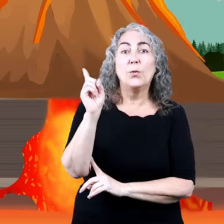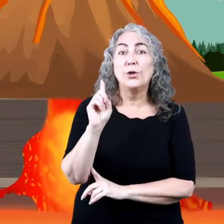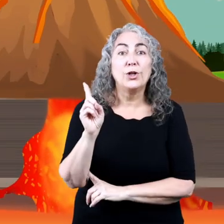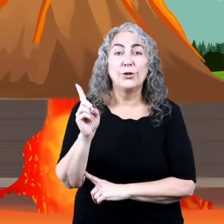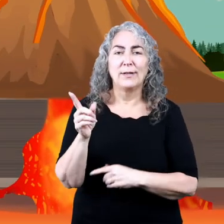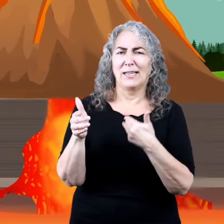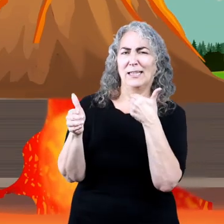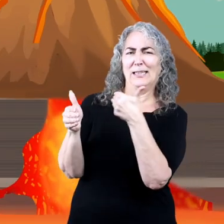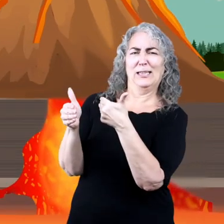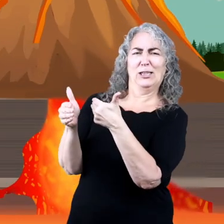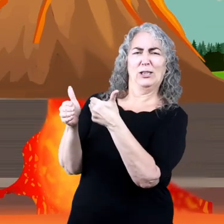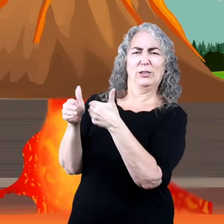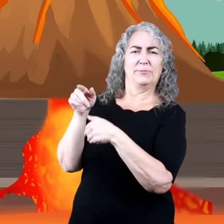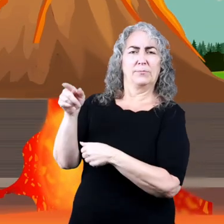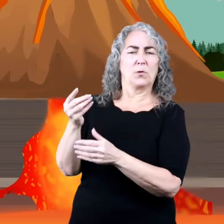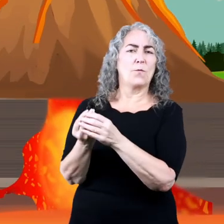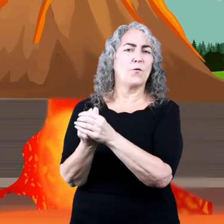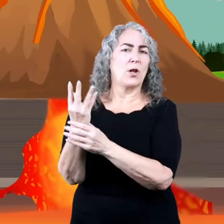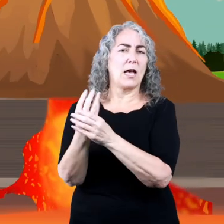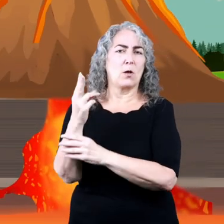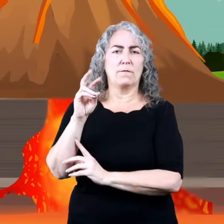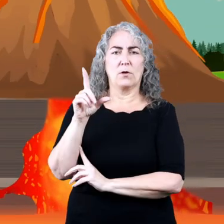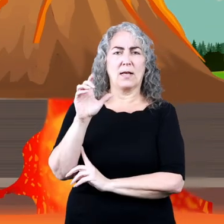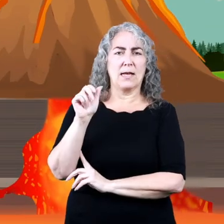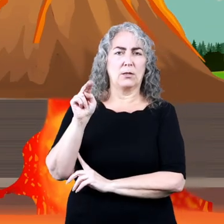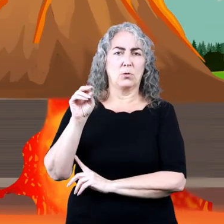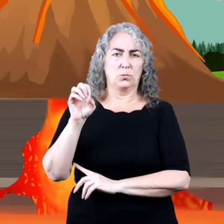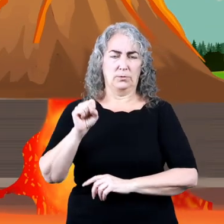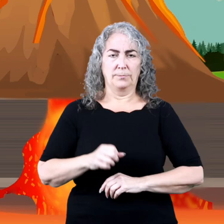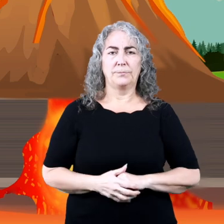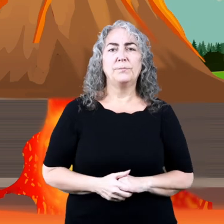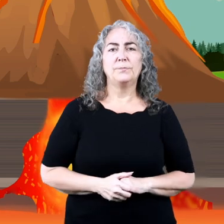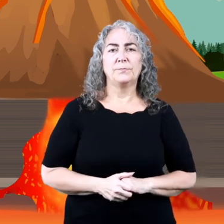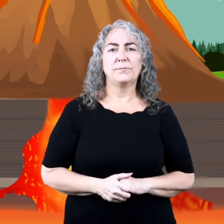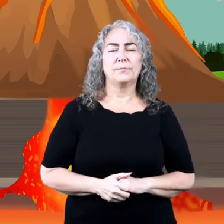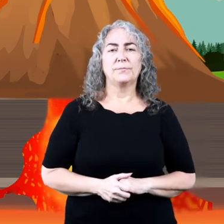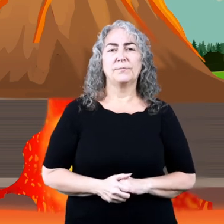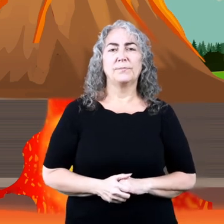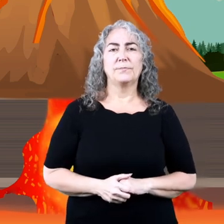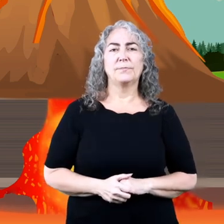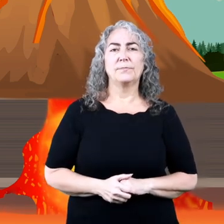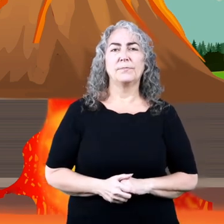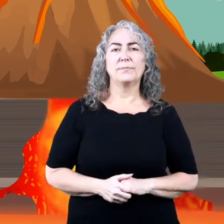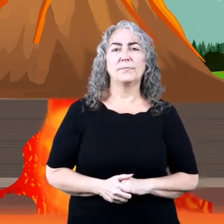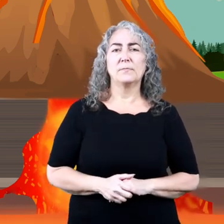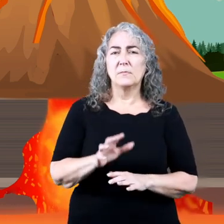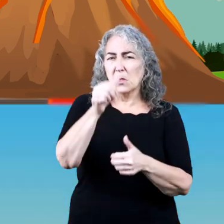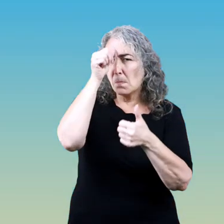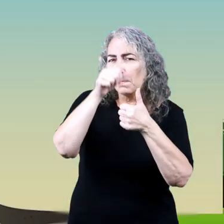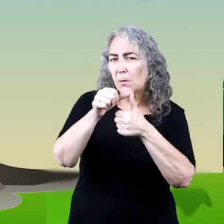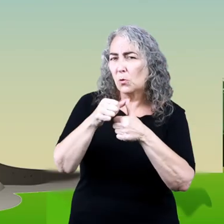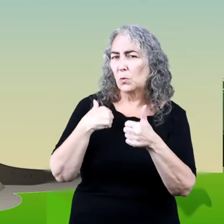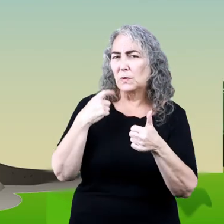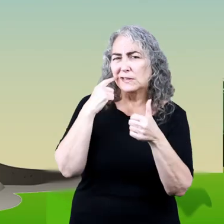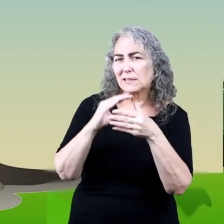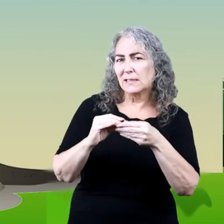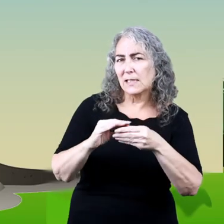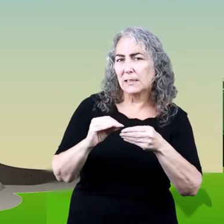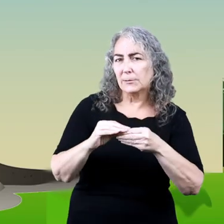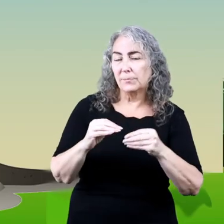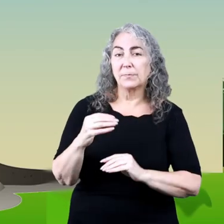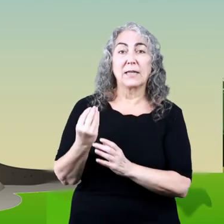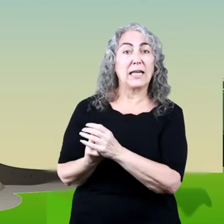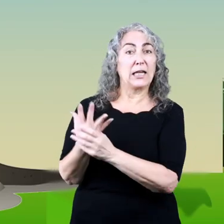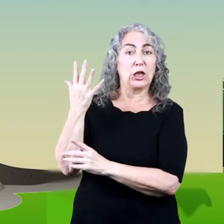places with a lot of geothermal activity, most often near volcanoes. Remember how we